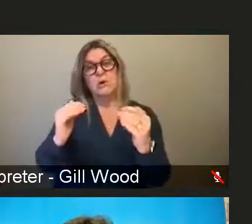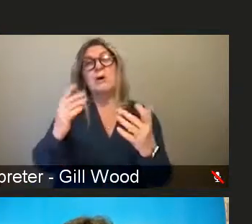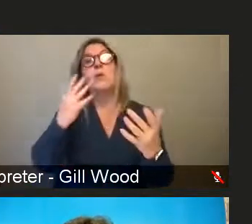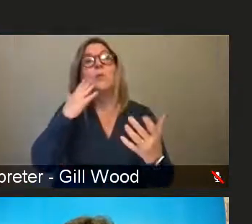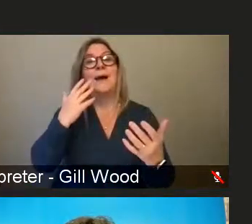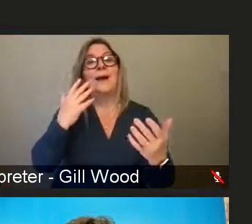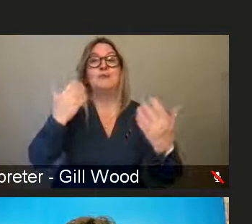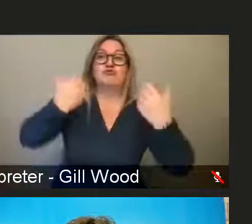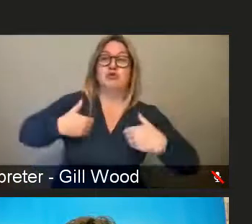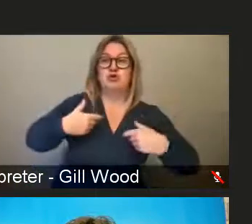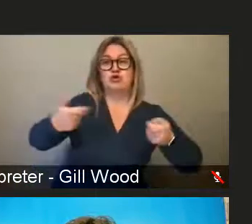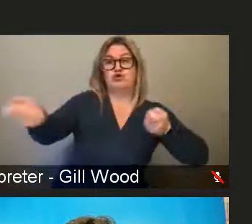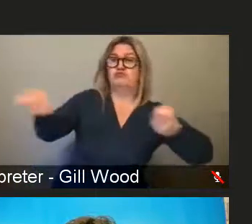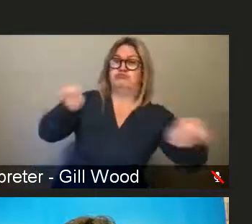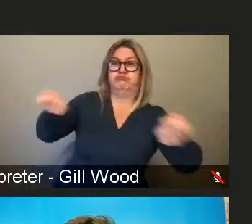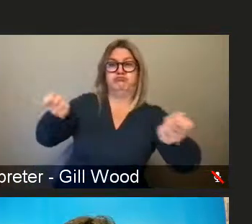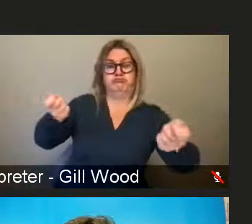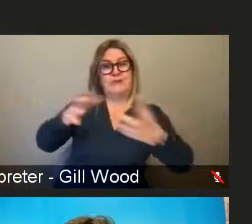Probably not.